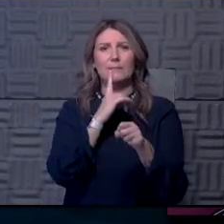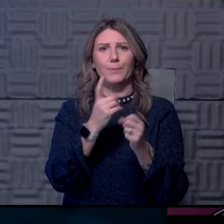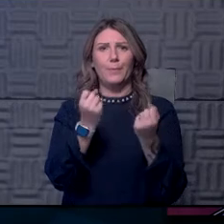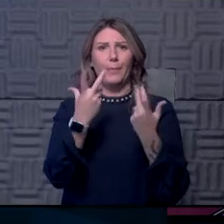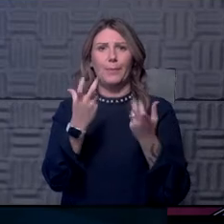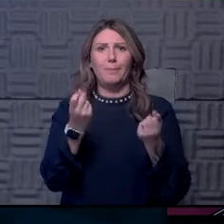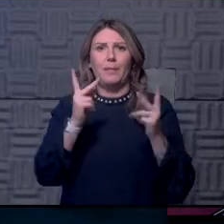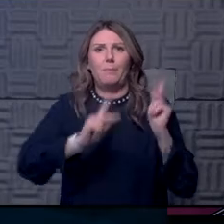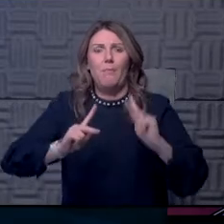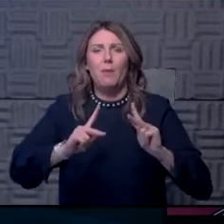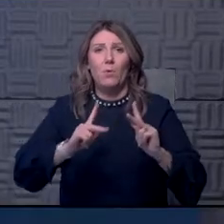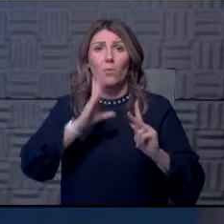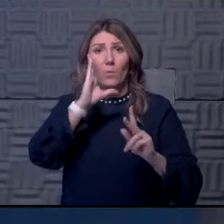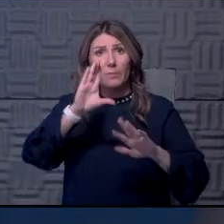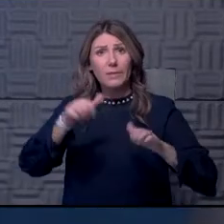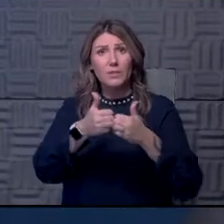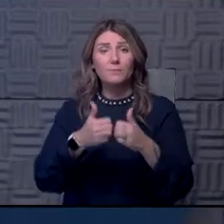be a challenge.